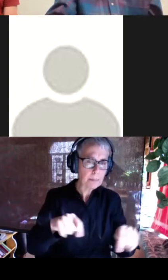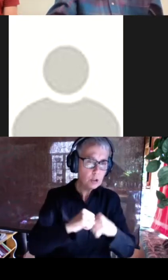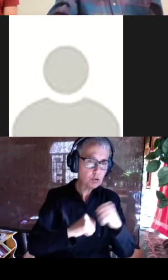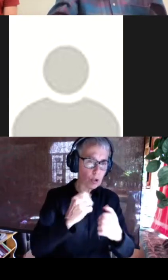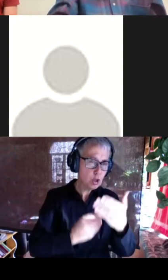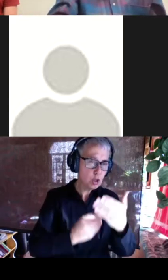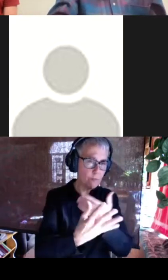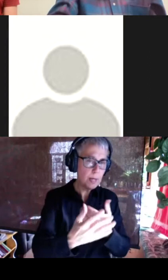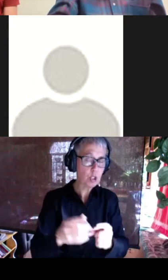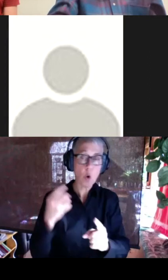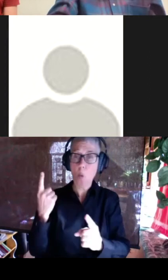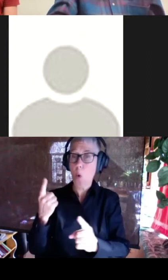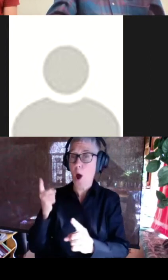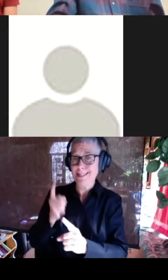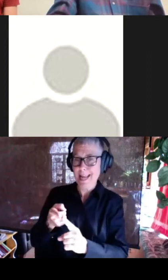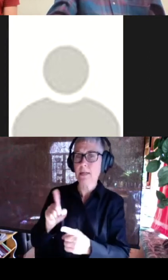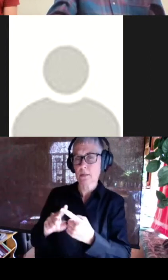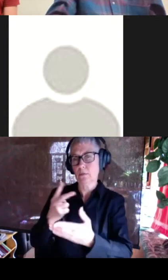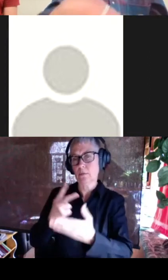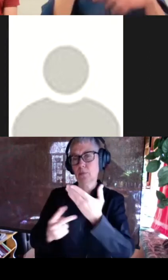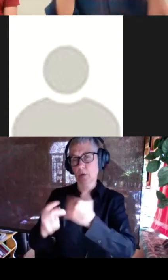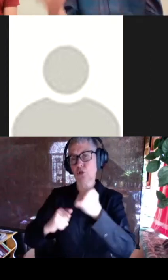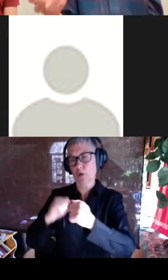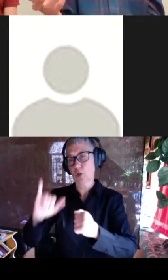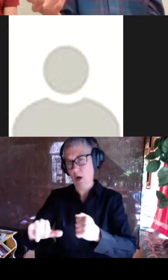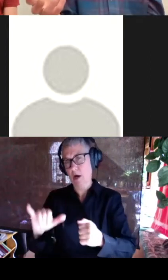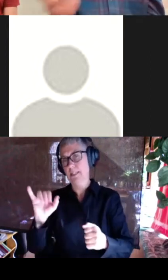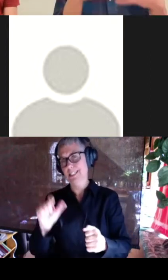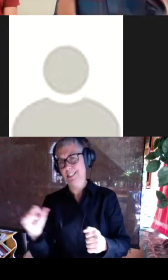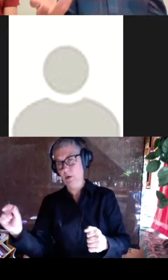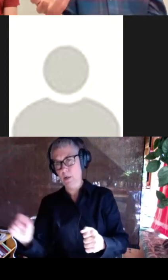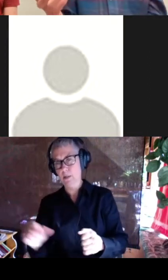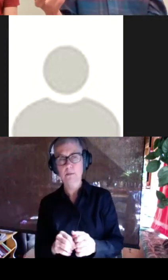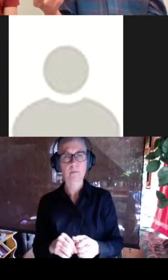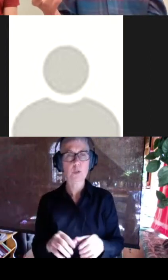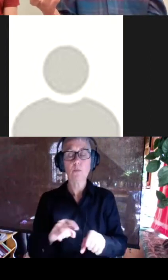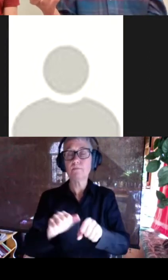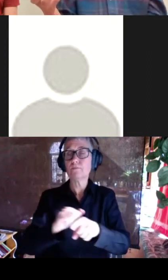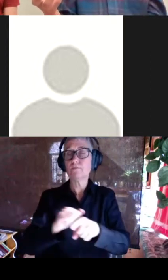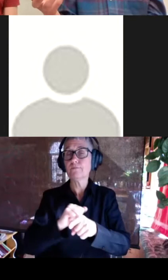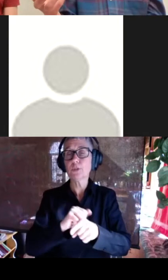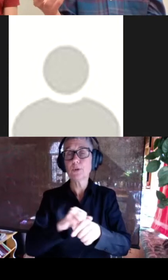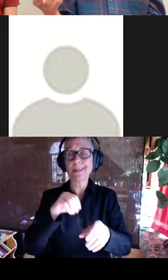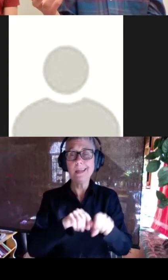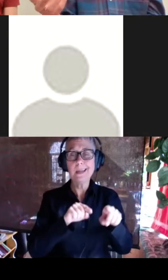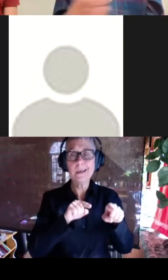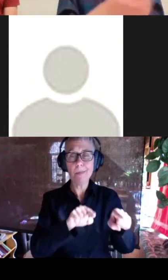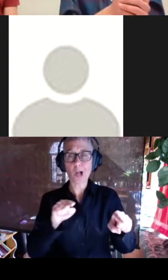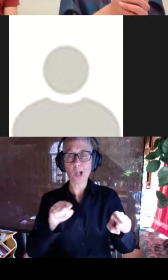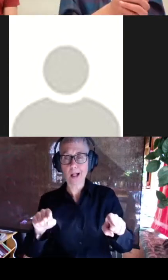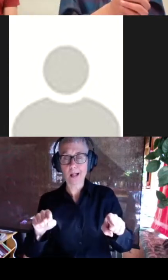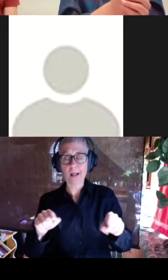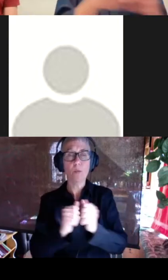predict the structure of the target sequence. So we trained all of these kind of in parallel and very large batch sizes